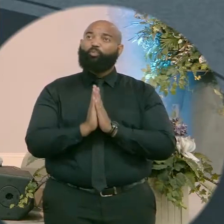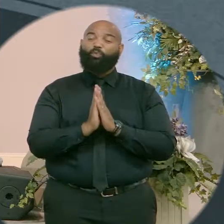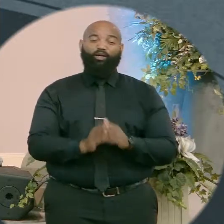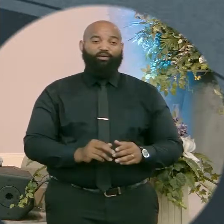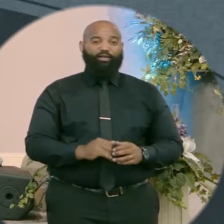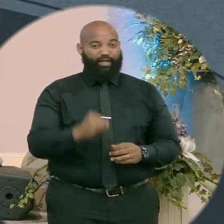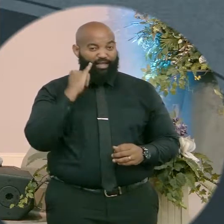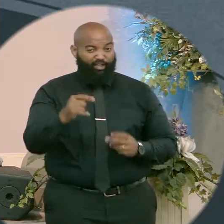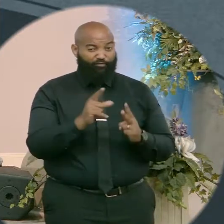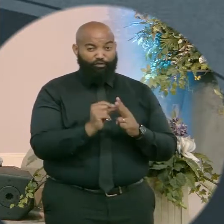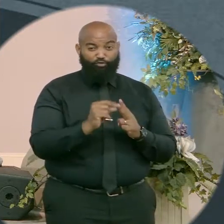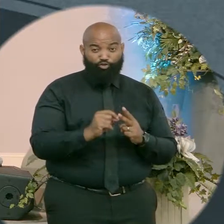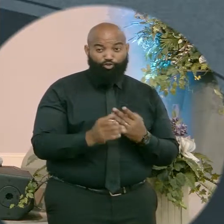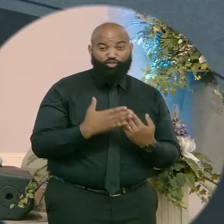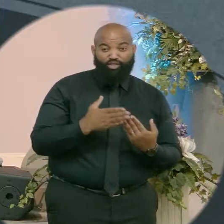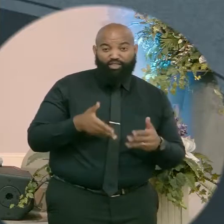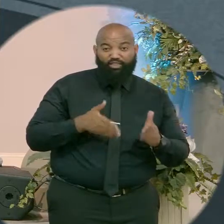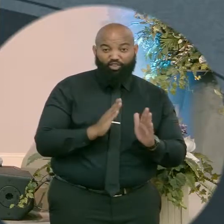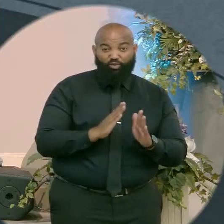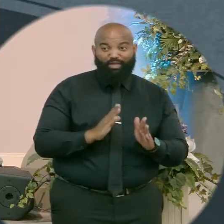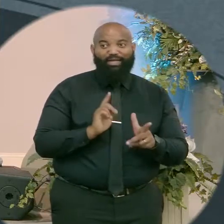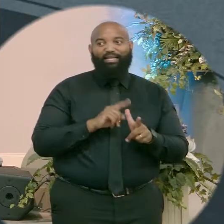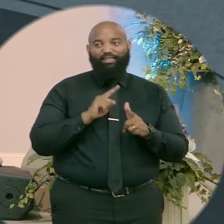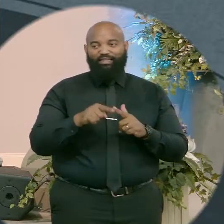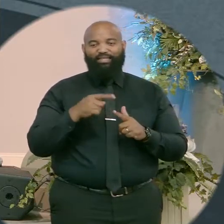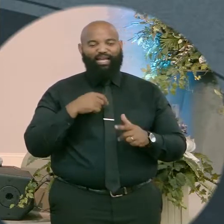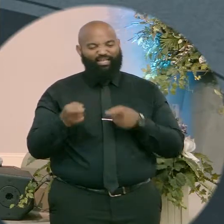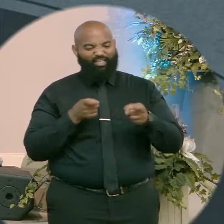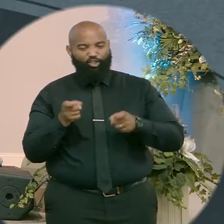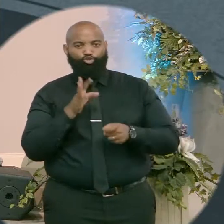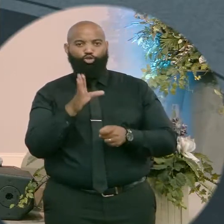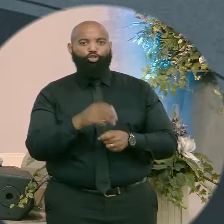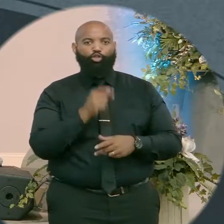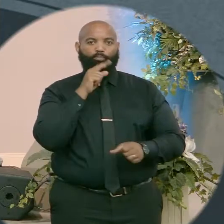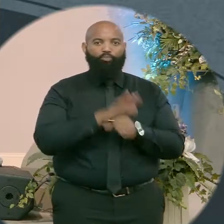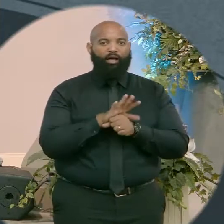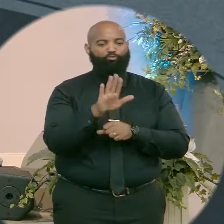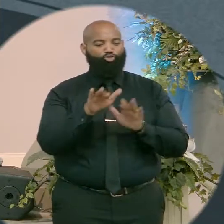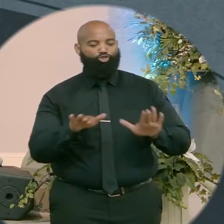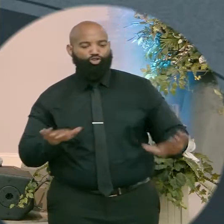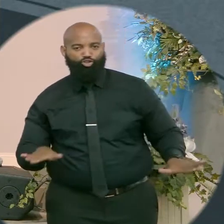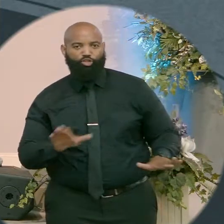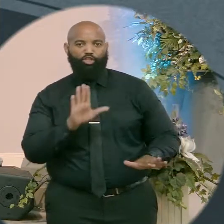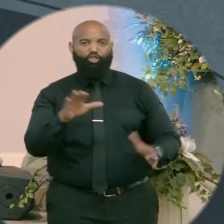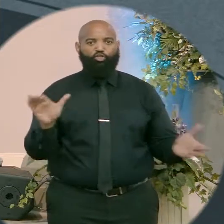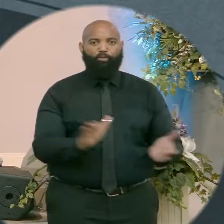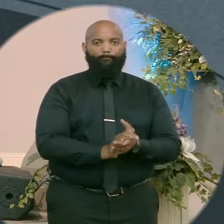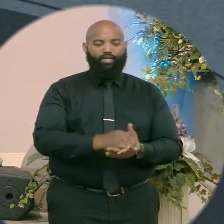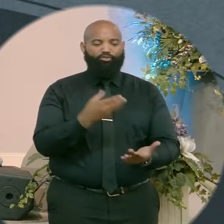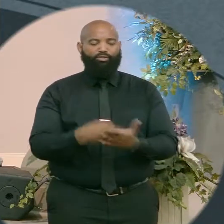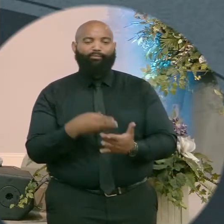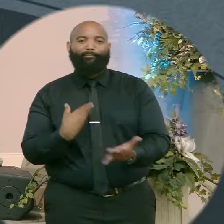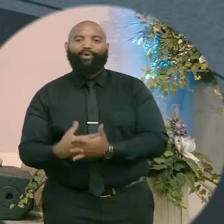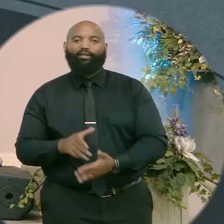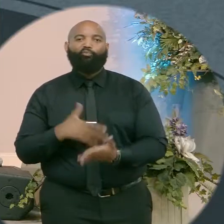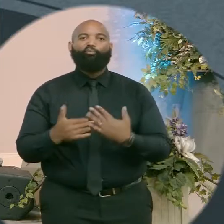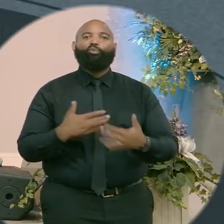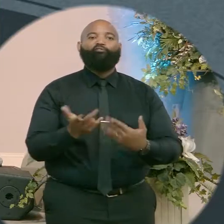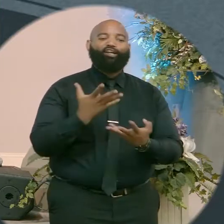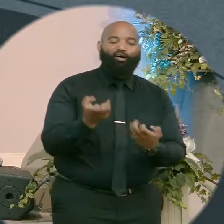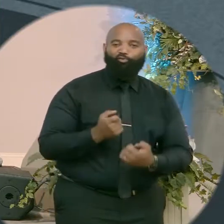enduring, then I got you and your promise. I got you and your children. I got your marriage and your money. If I can